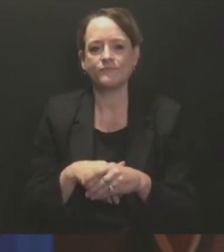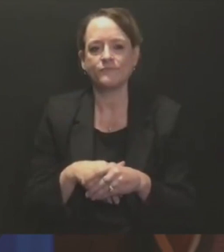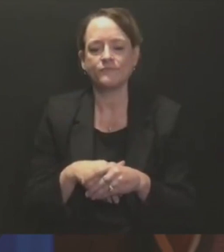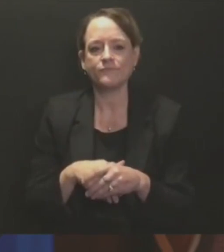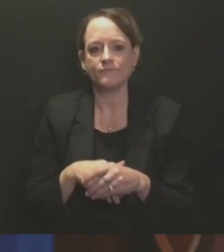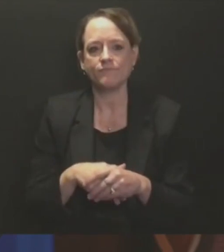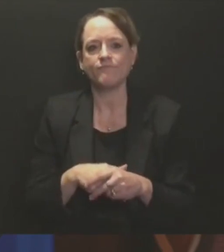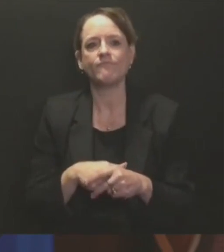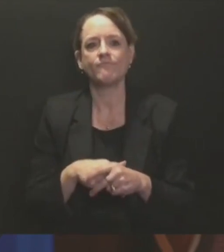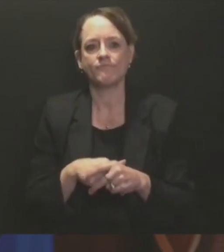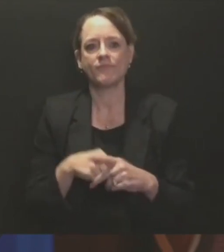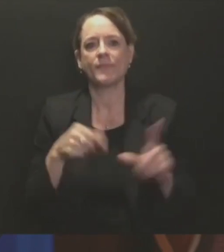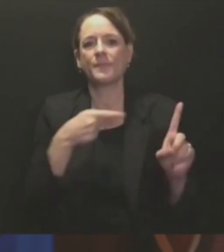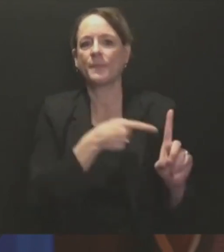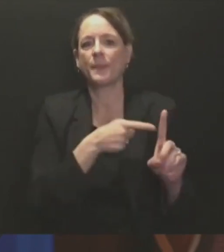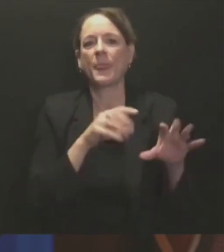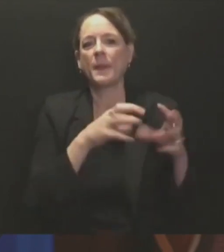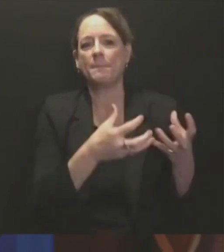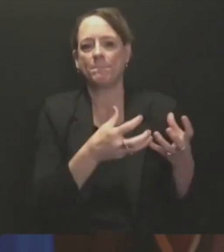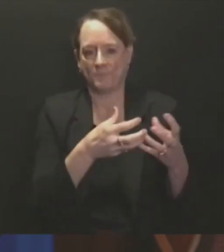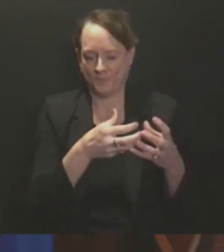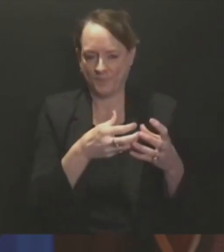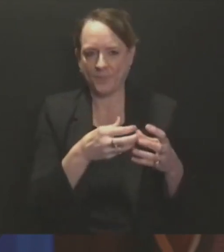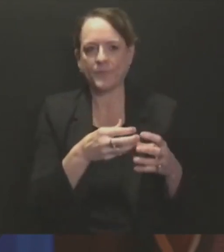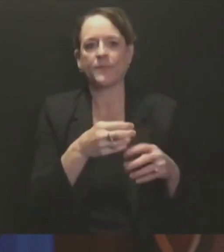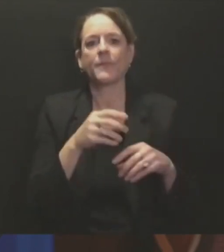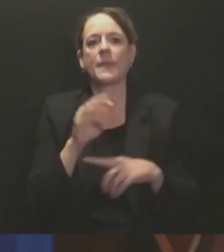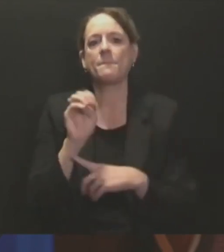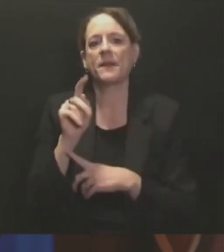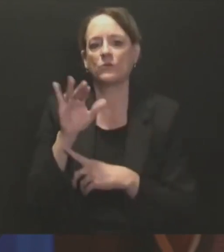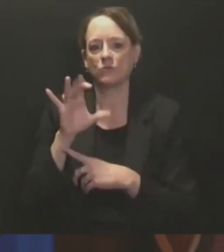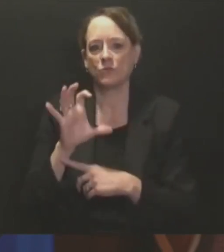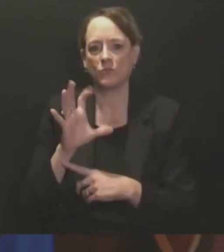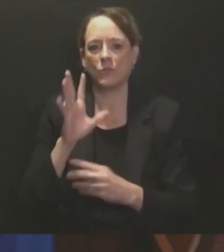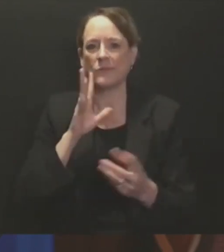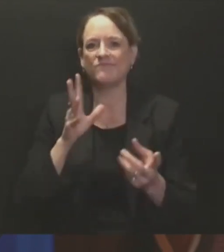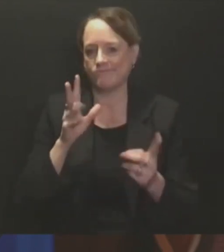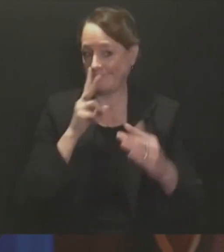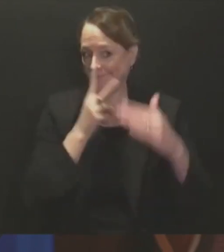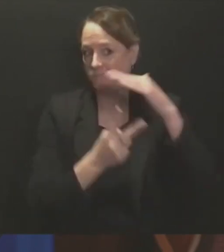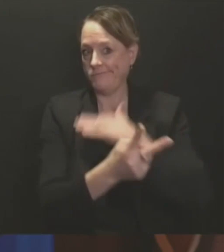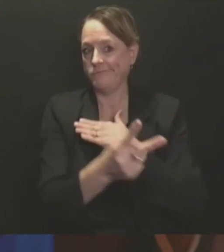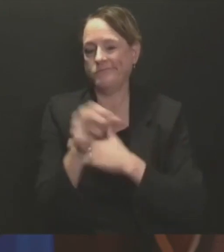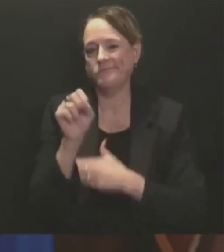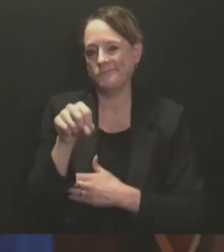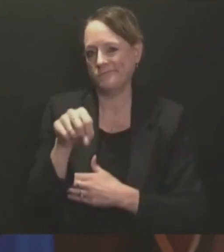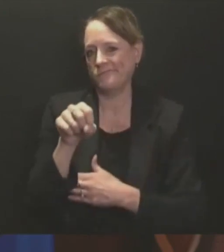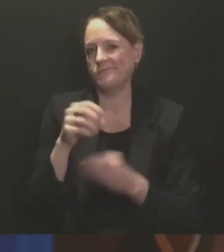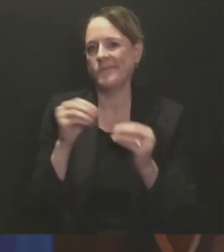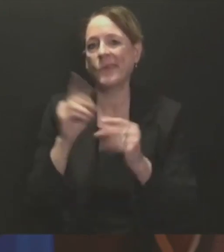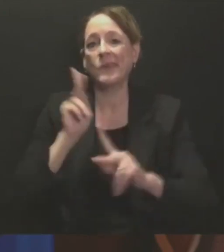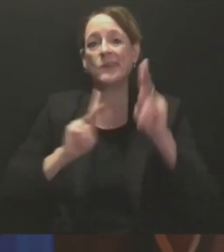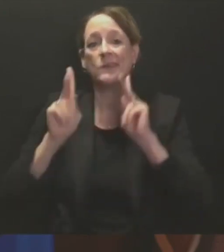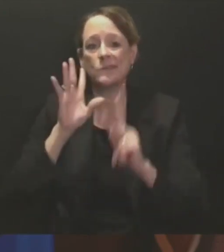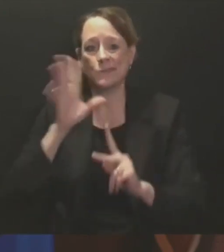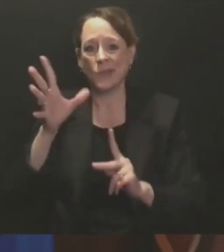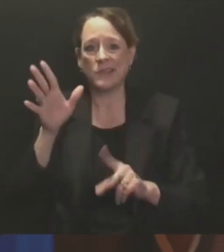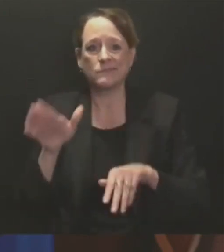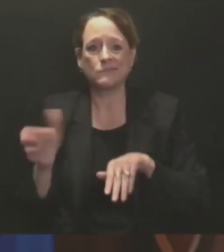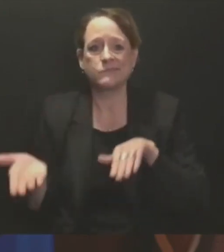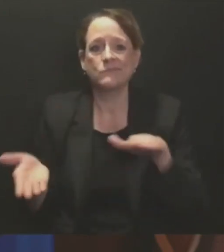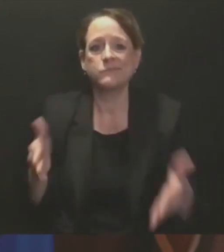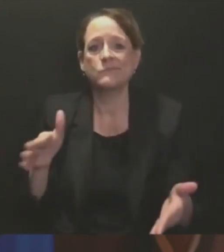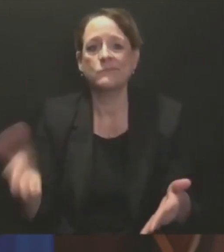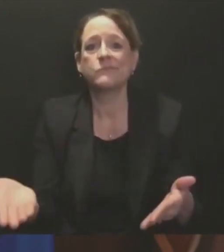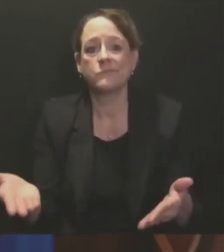taken to get this virus under control. That means another 2,500 people who might not be with us on